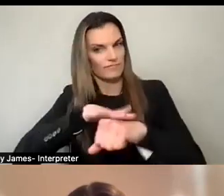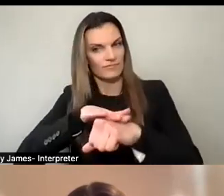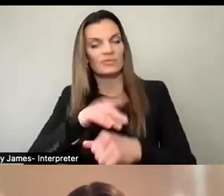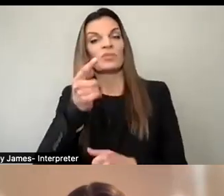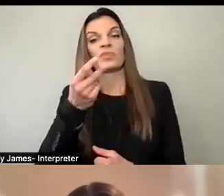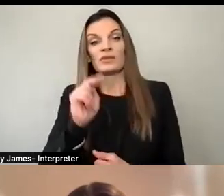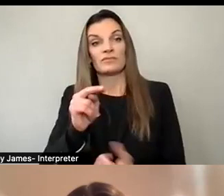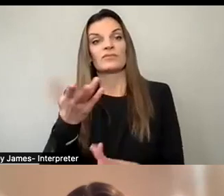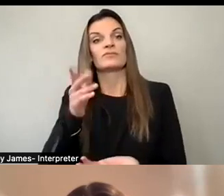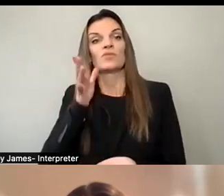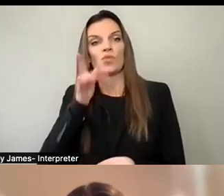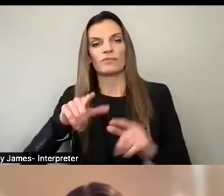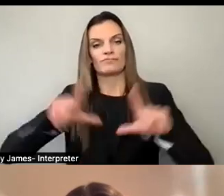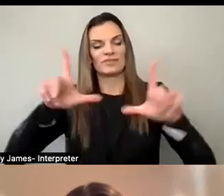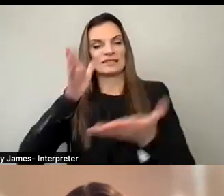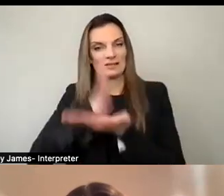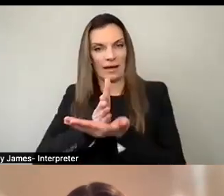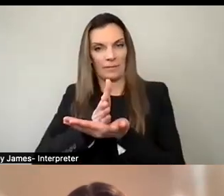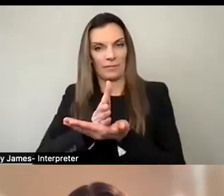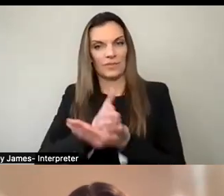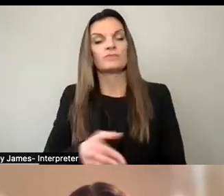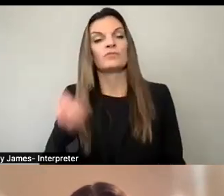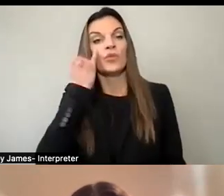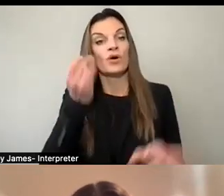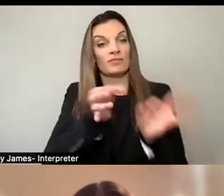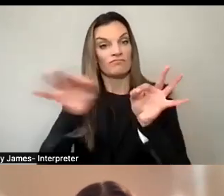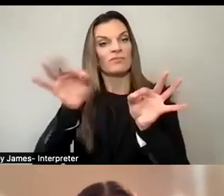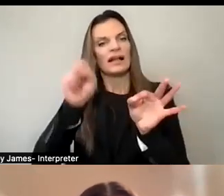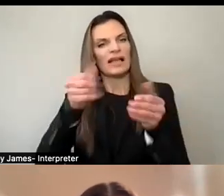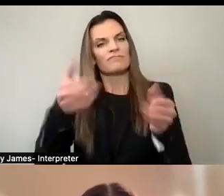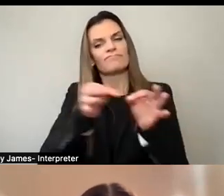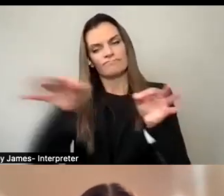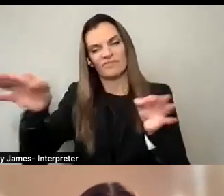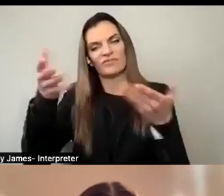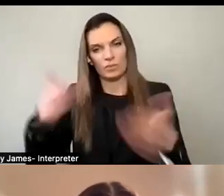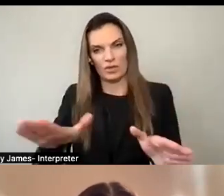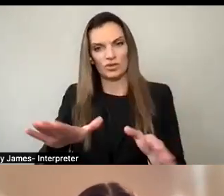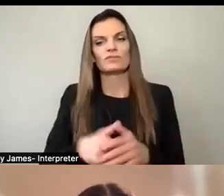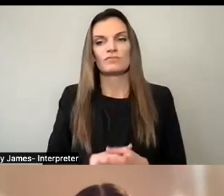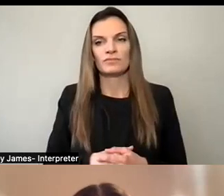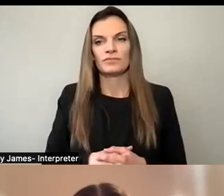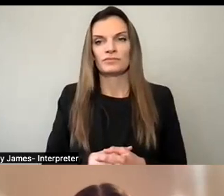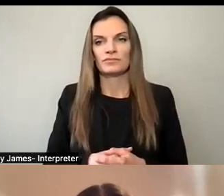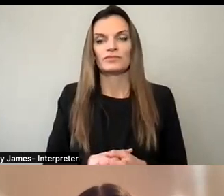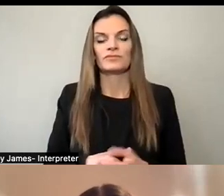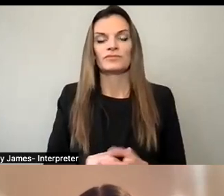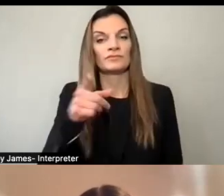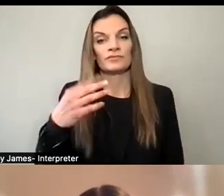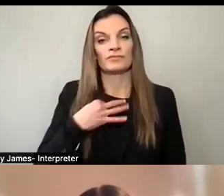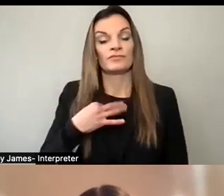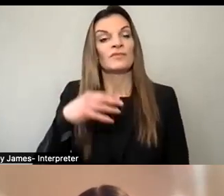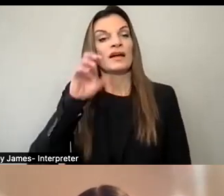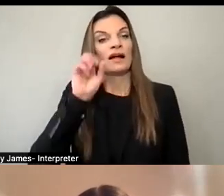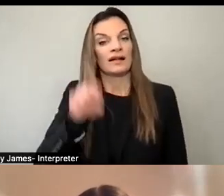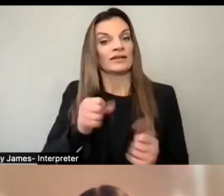be allowed to finish a sentence once he has started. Candidates are each allowed two rebuttals over the course